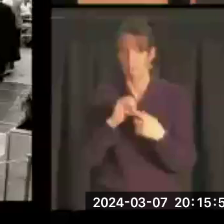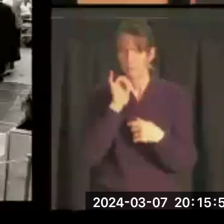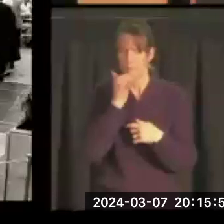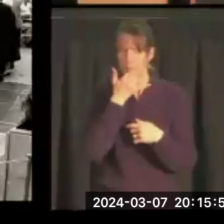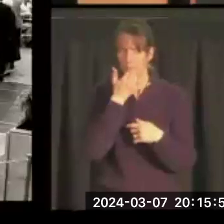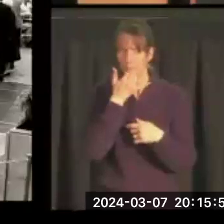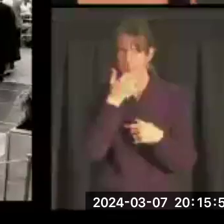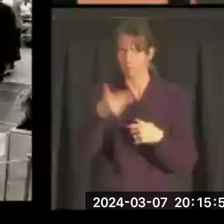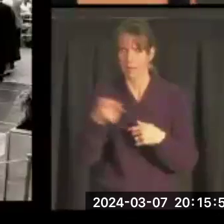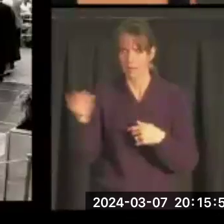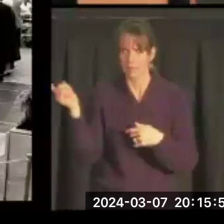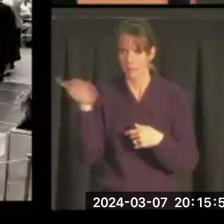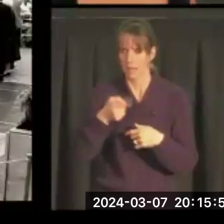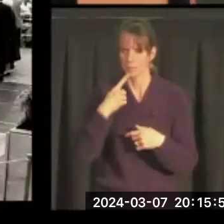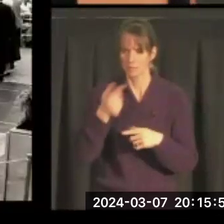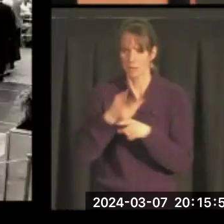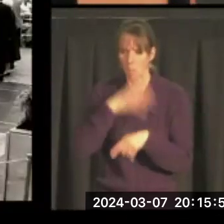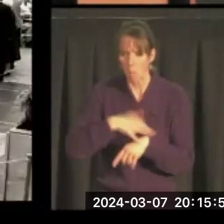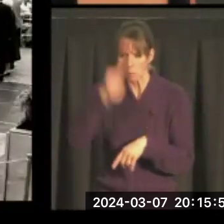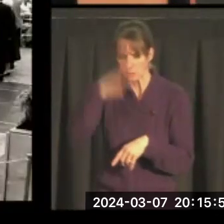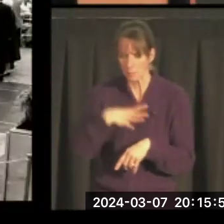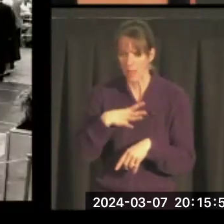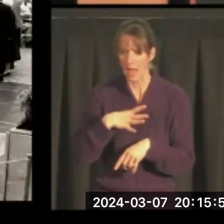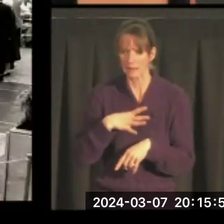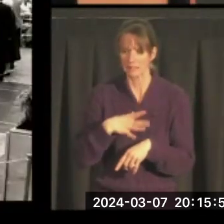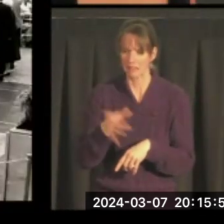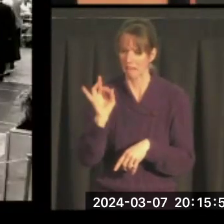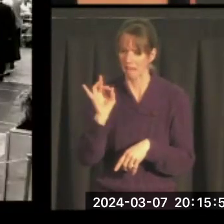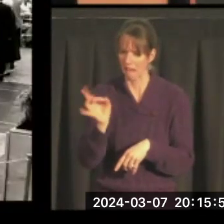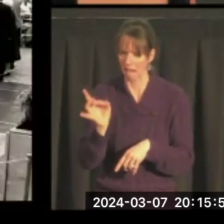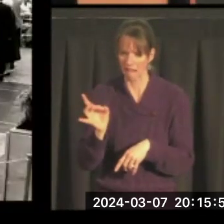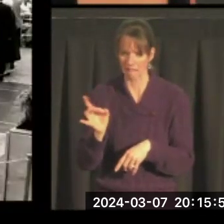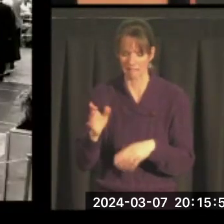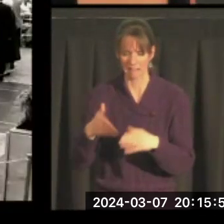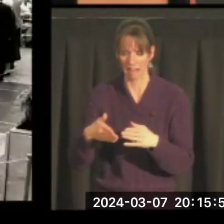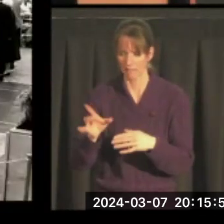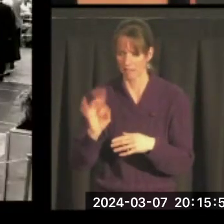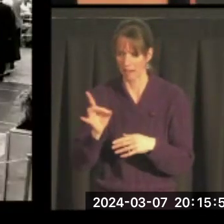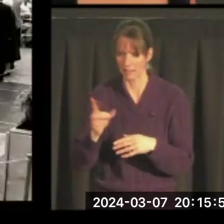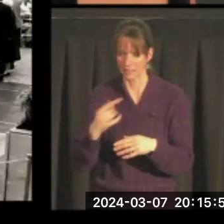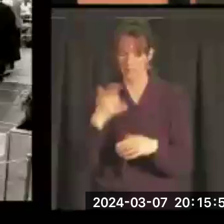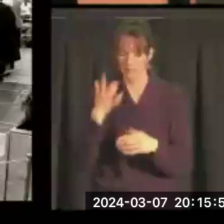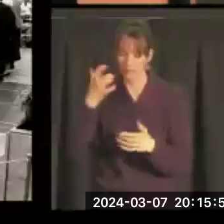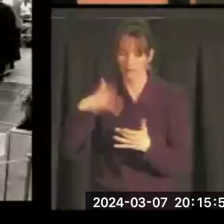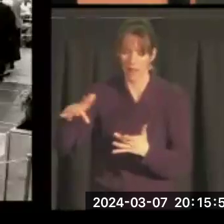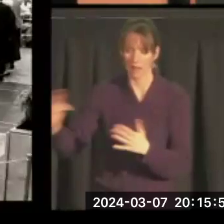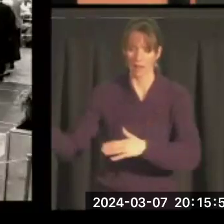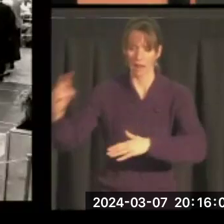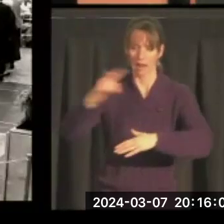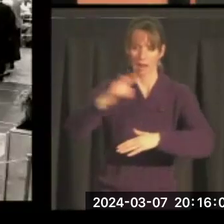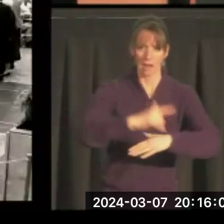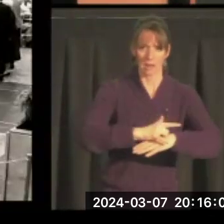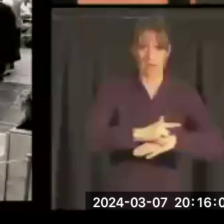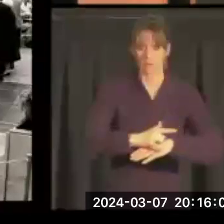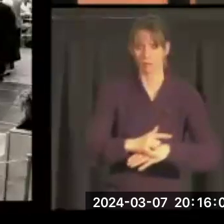inviting them to come, because he's an elderly man who did his late 80s. He just made a trip. What I want to tell you is I need